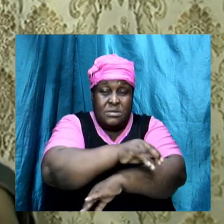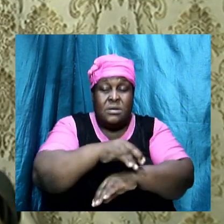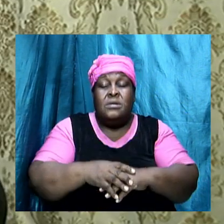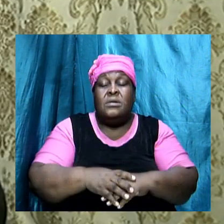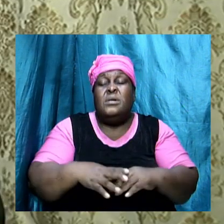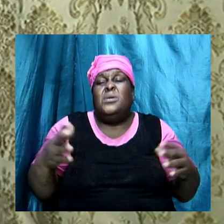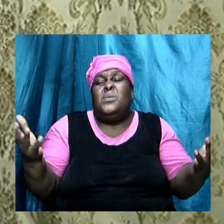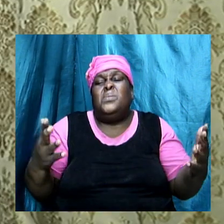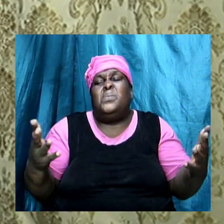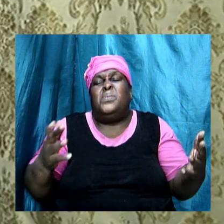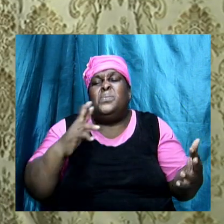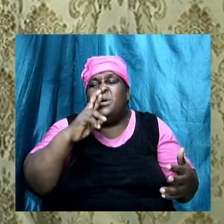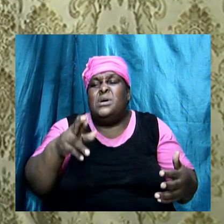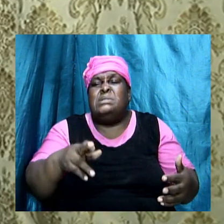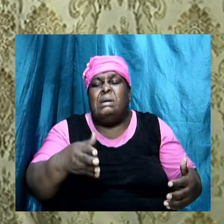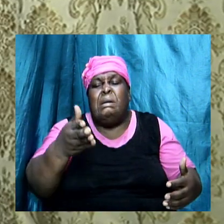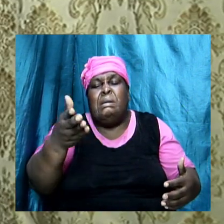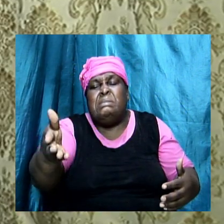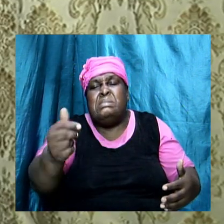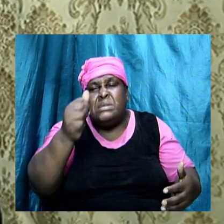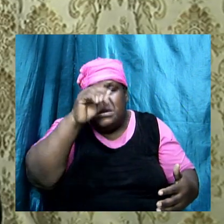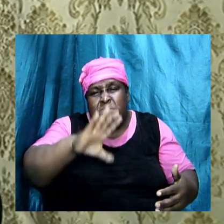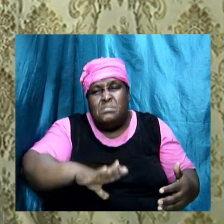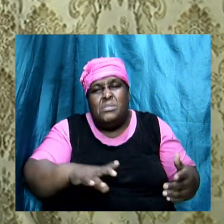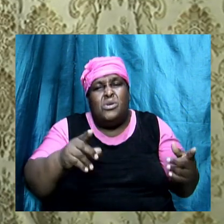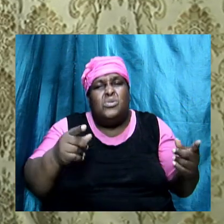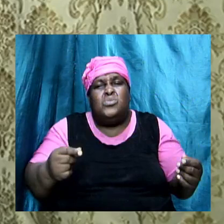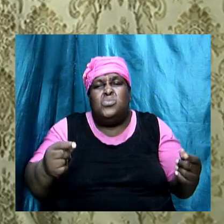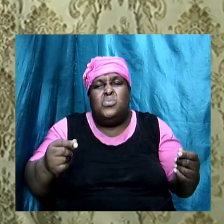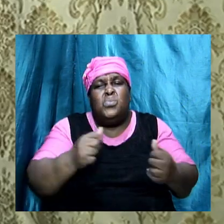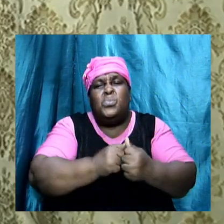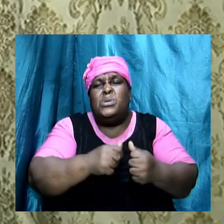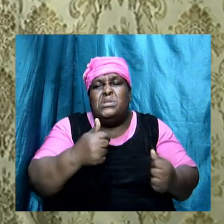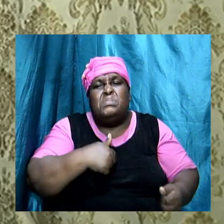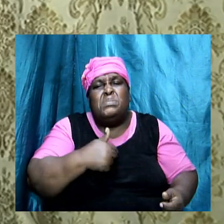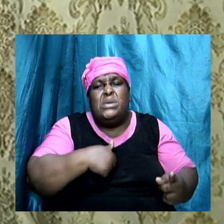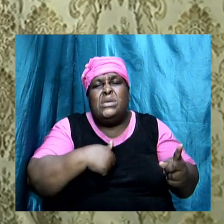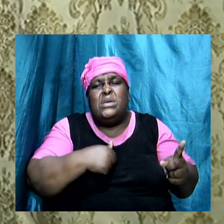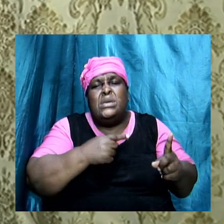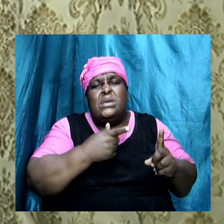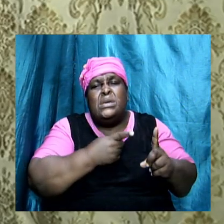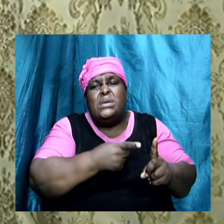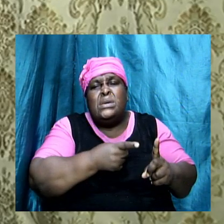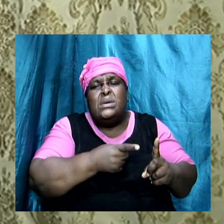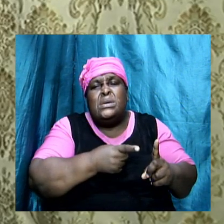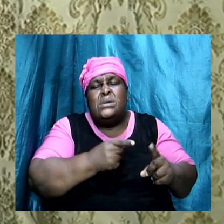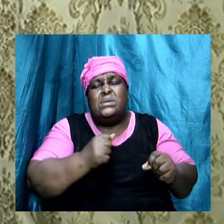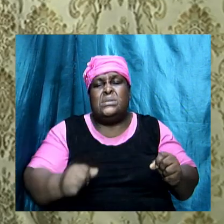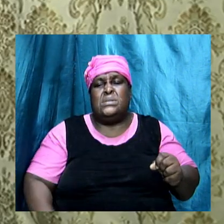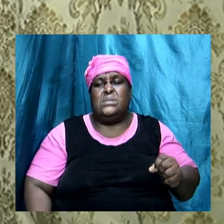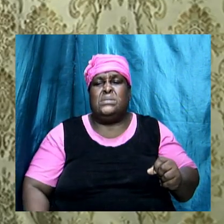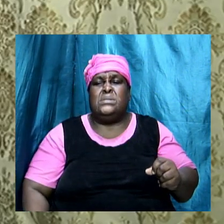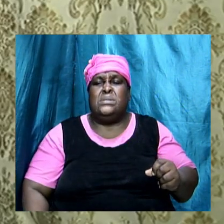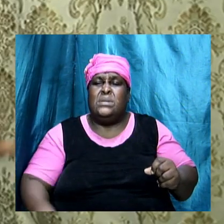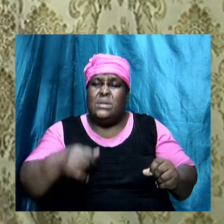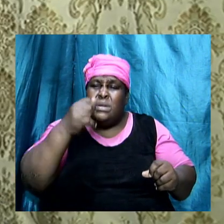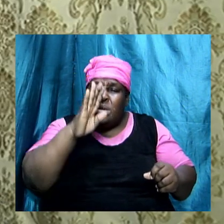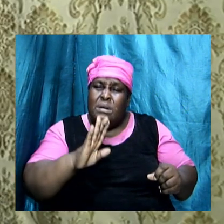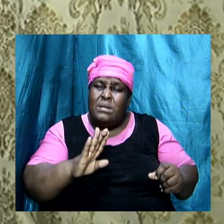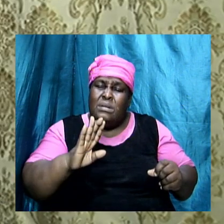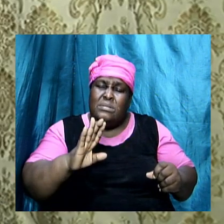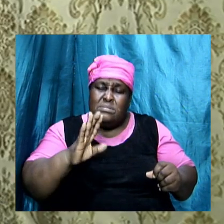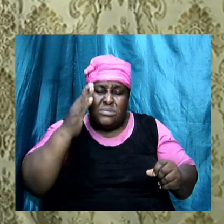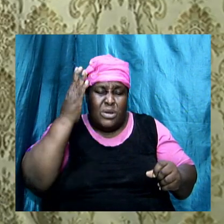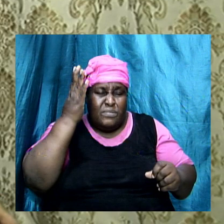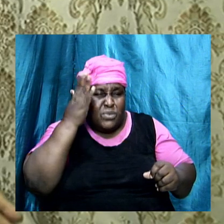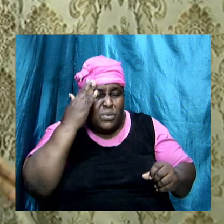what are these men doing here with thee? It tells us from the question that God asked him, that he should have known